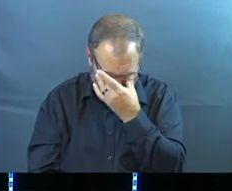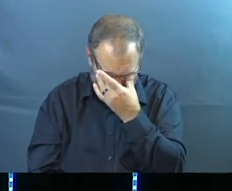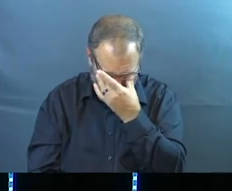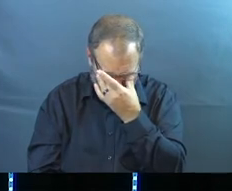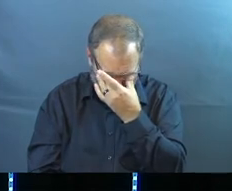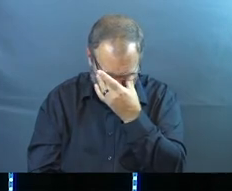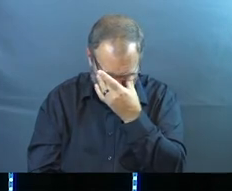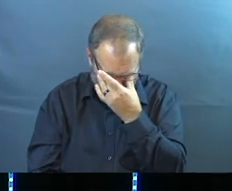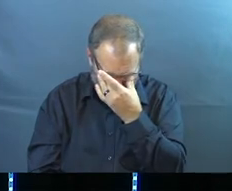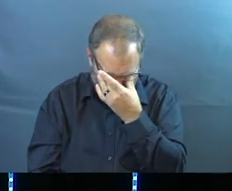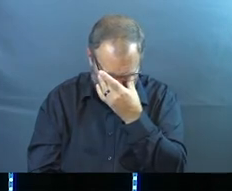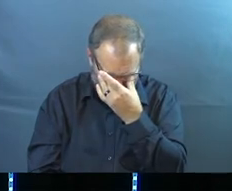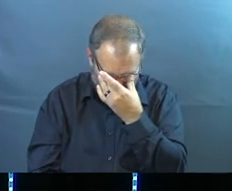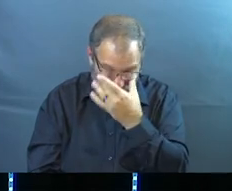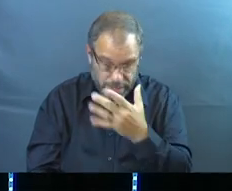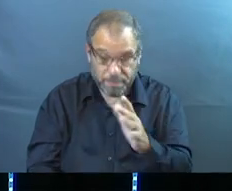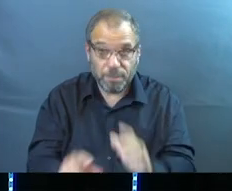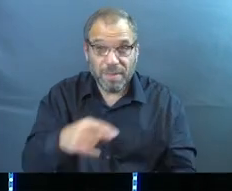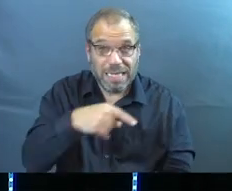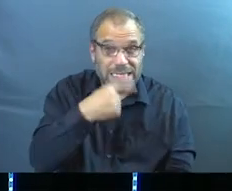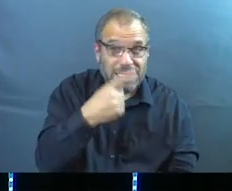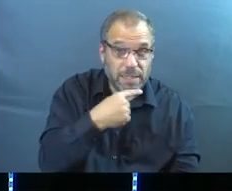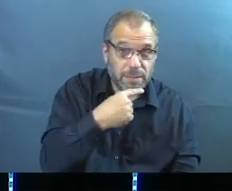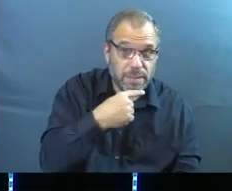with your eyes close I just ask you